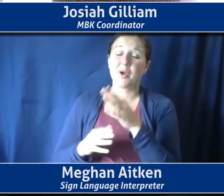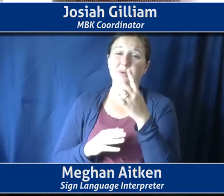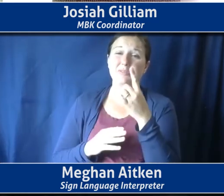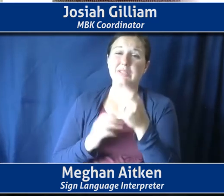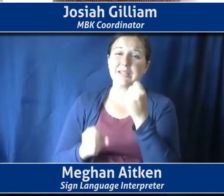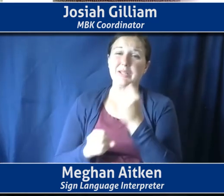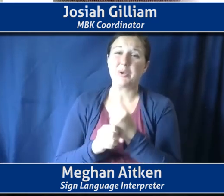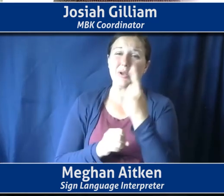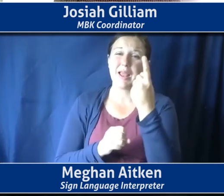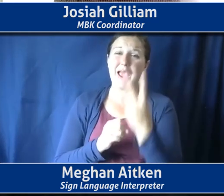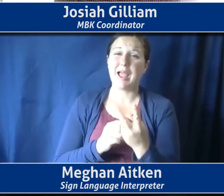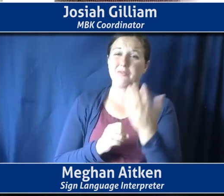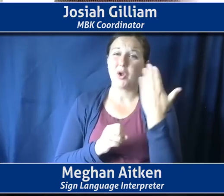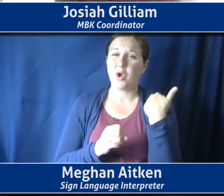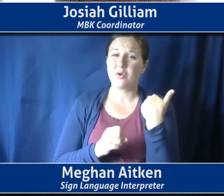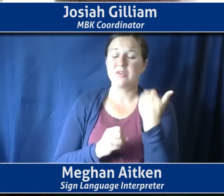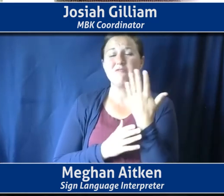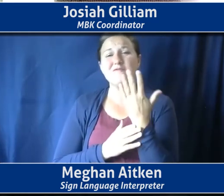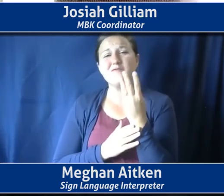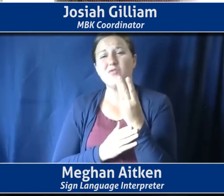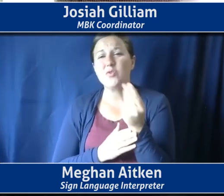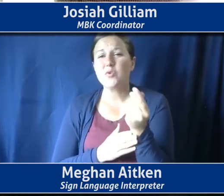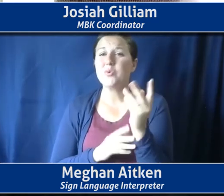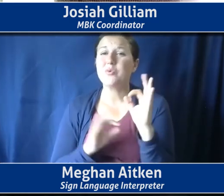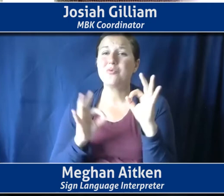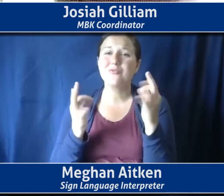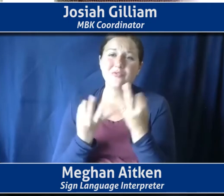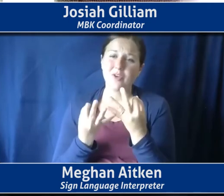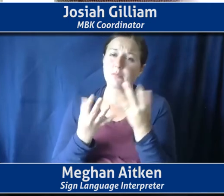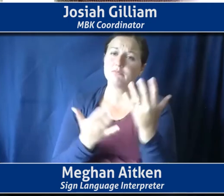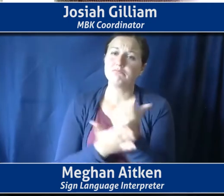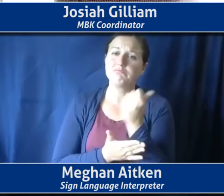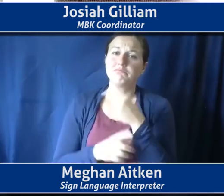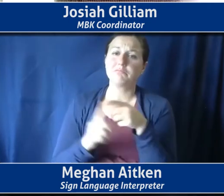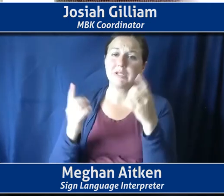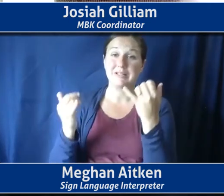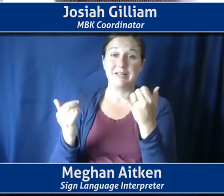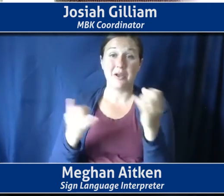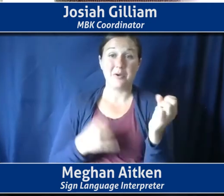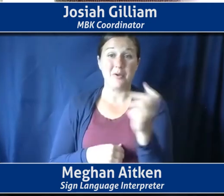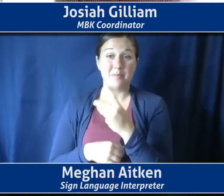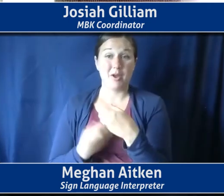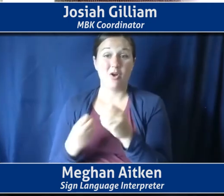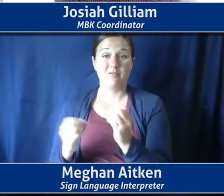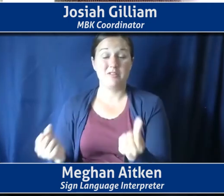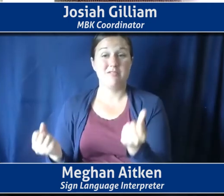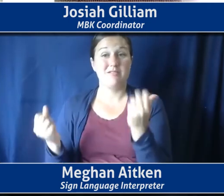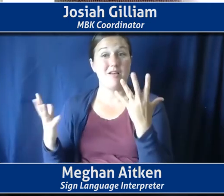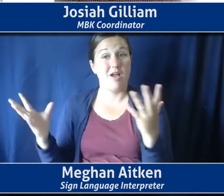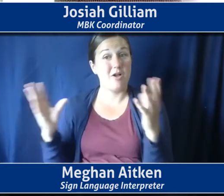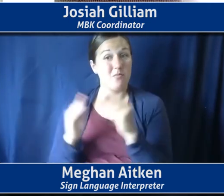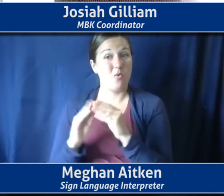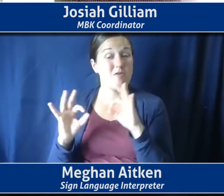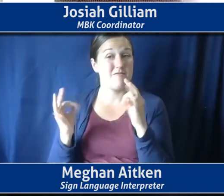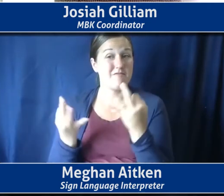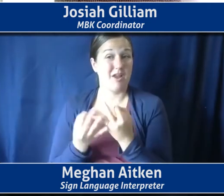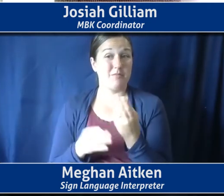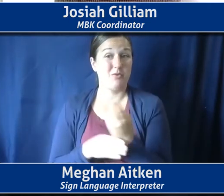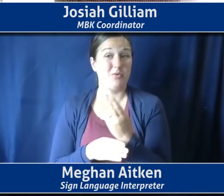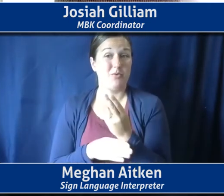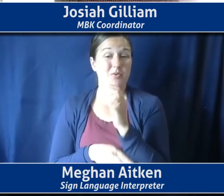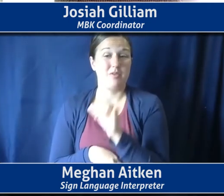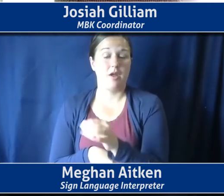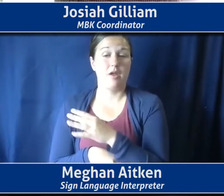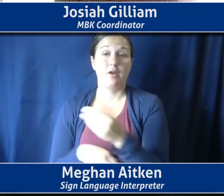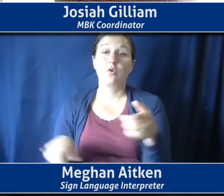just a couple of families that used it. Um, and now, um, you know, when we're back in the office, we have a lot more families that are using that as well as out in those